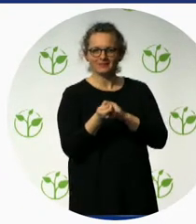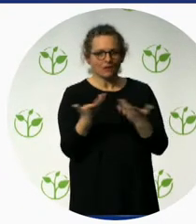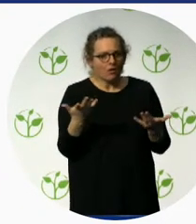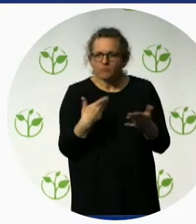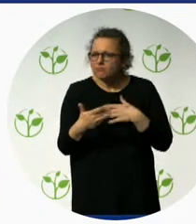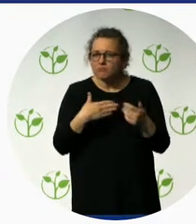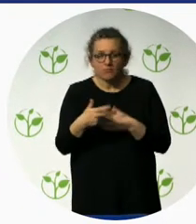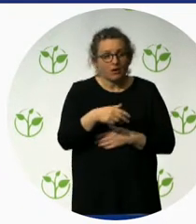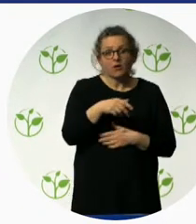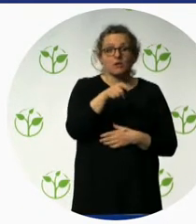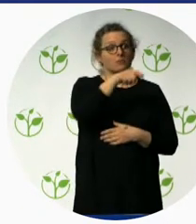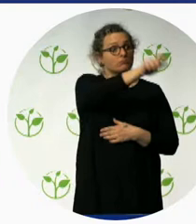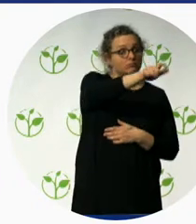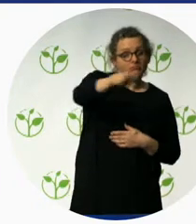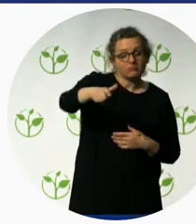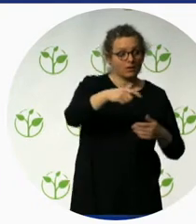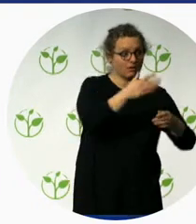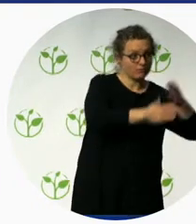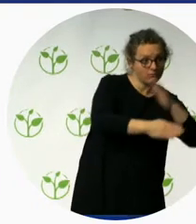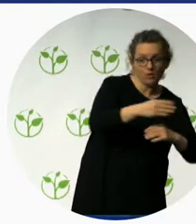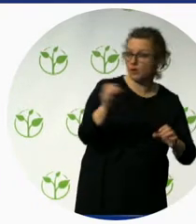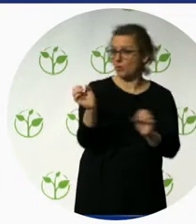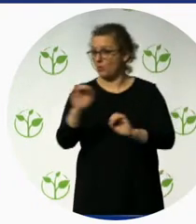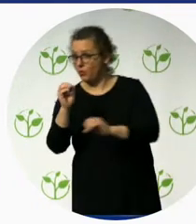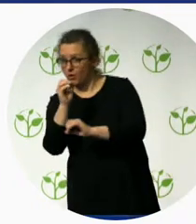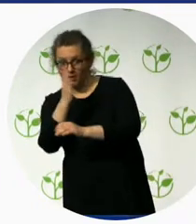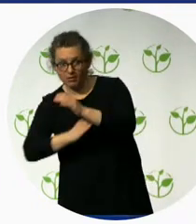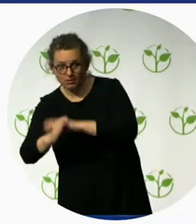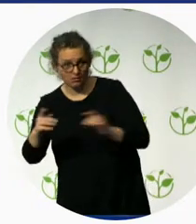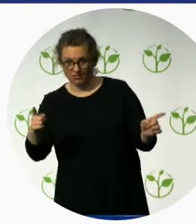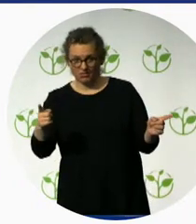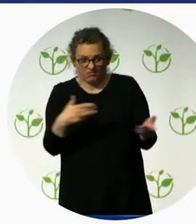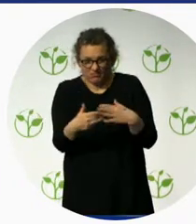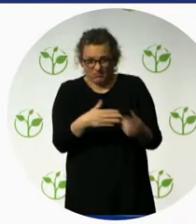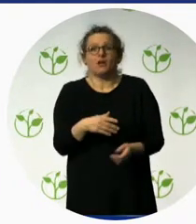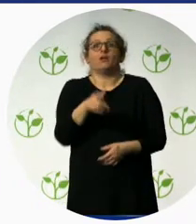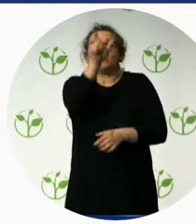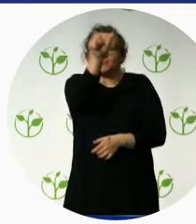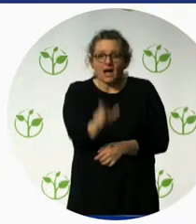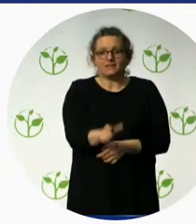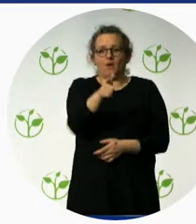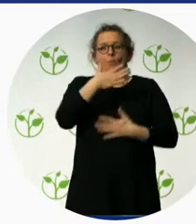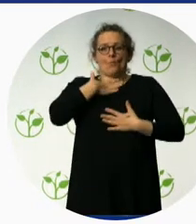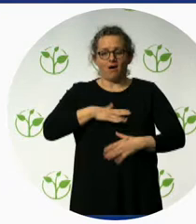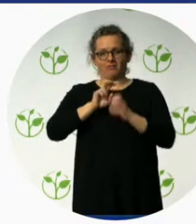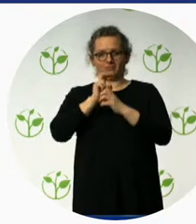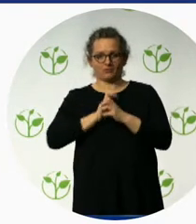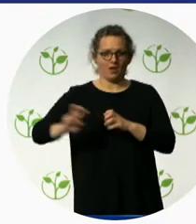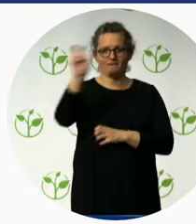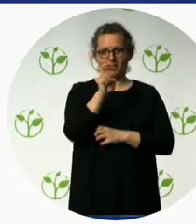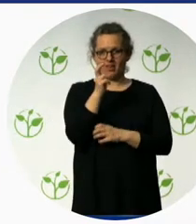So, people can travel solo, go on romantic getaways, travel with their family or join the group tours for that matter. And